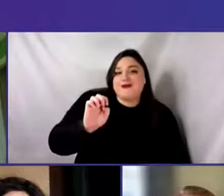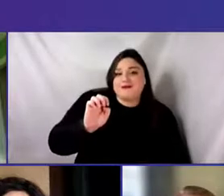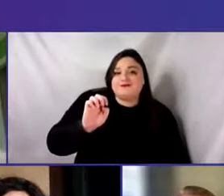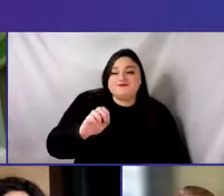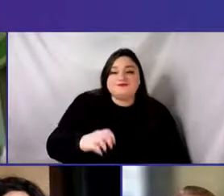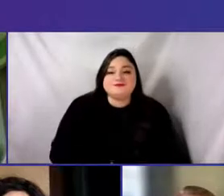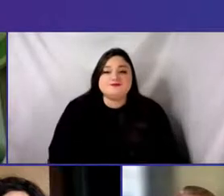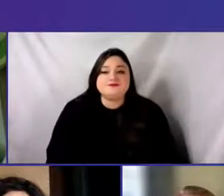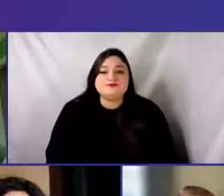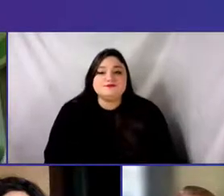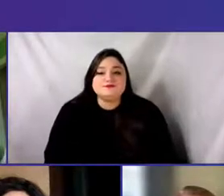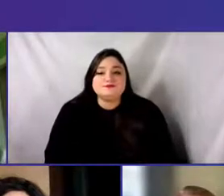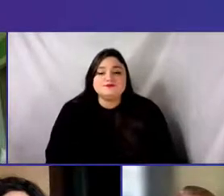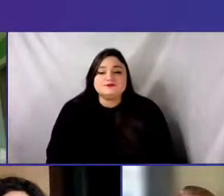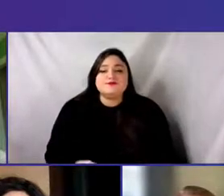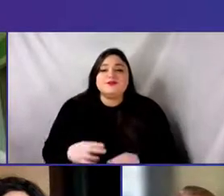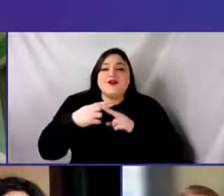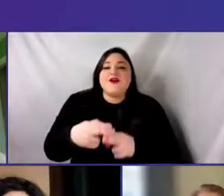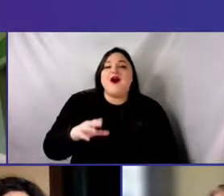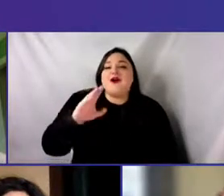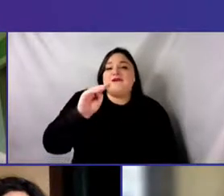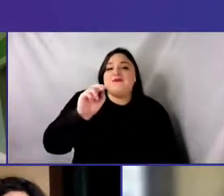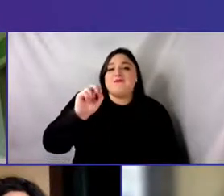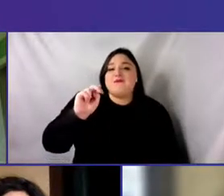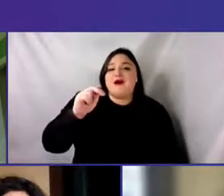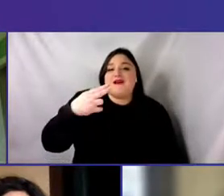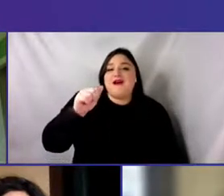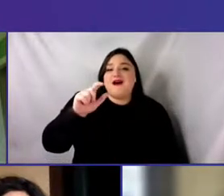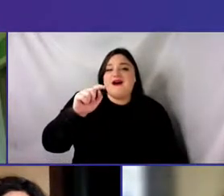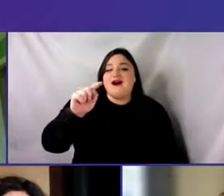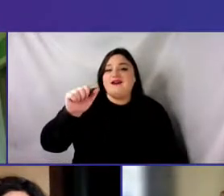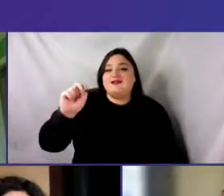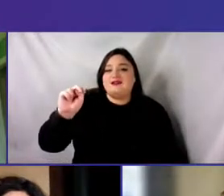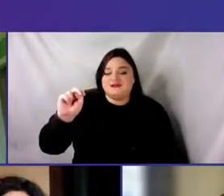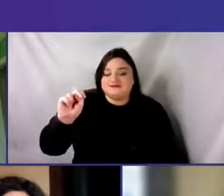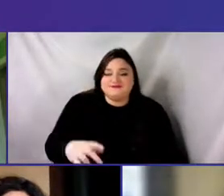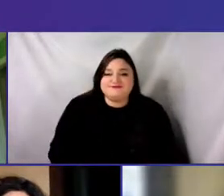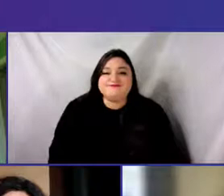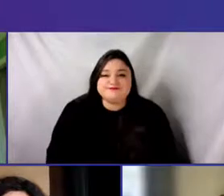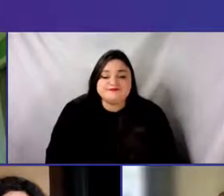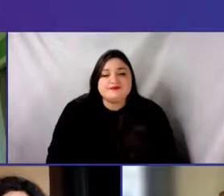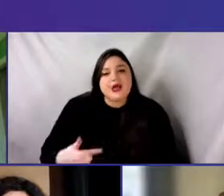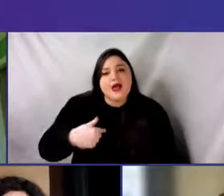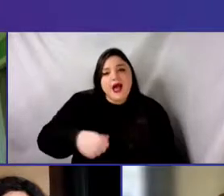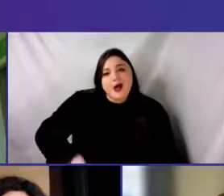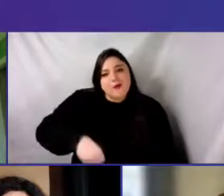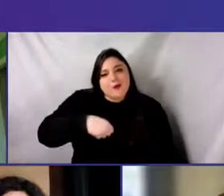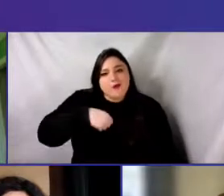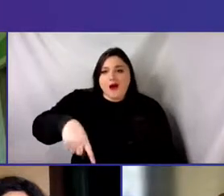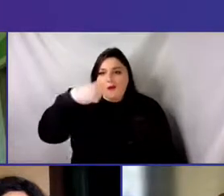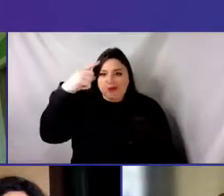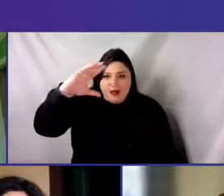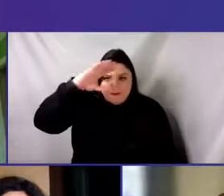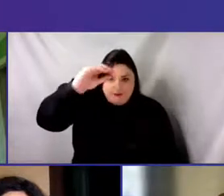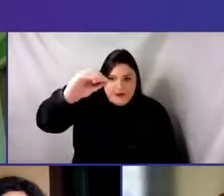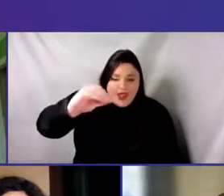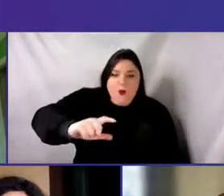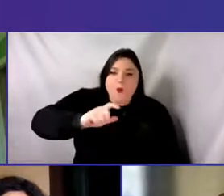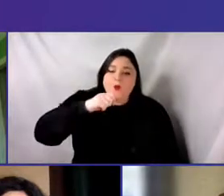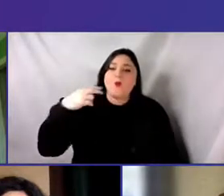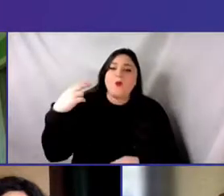uh, uh, Manahata. I'm a proud black male who wears, uh,